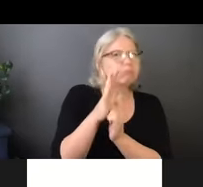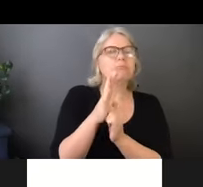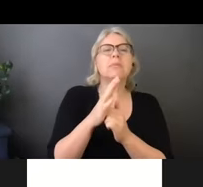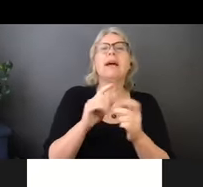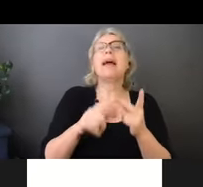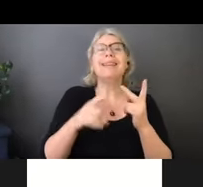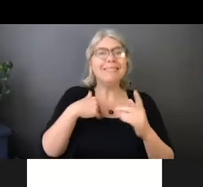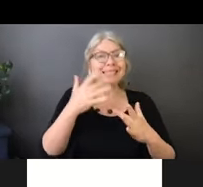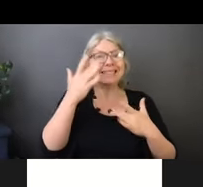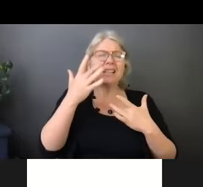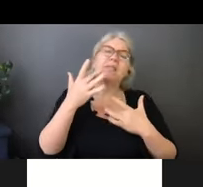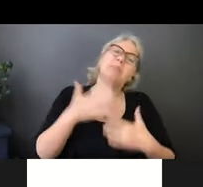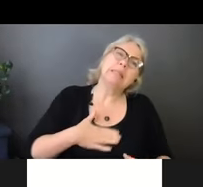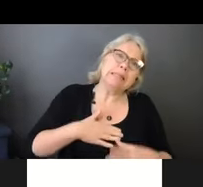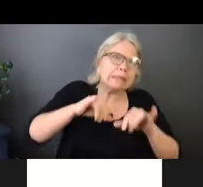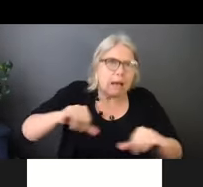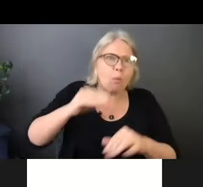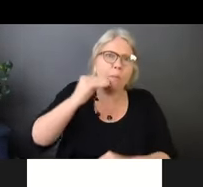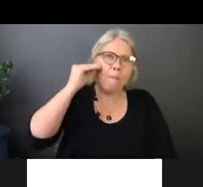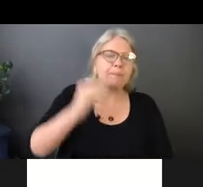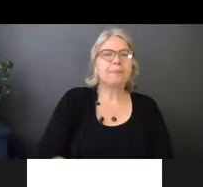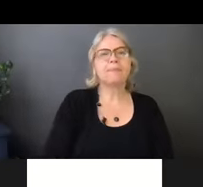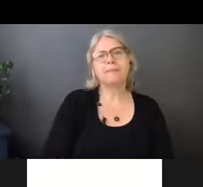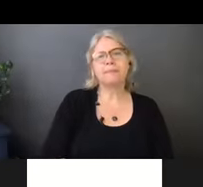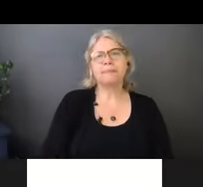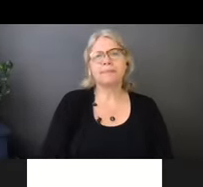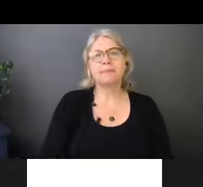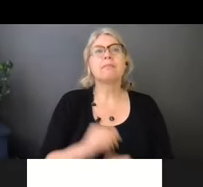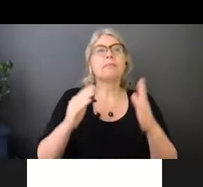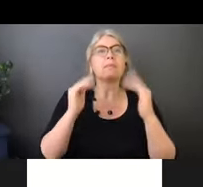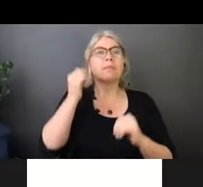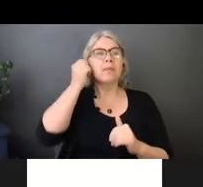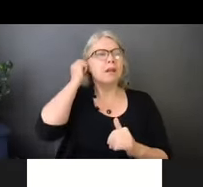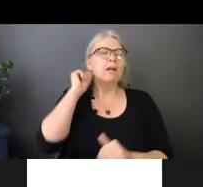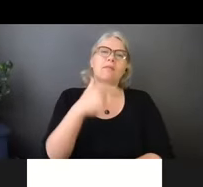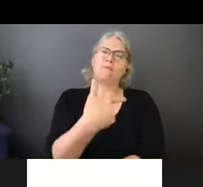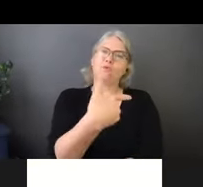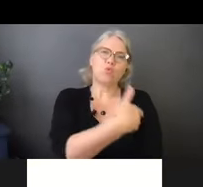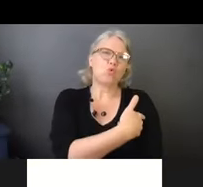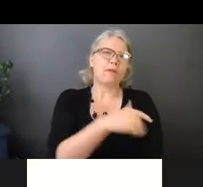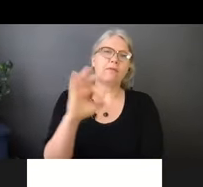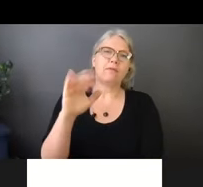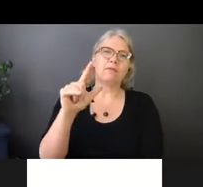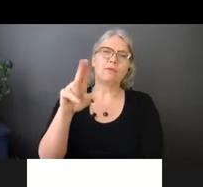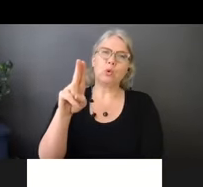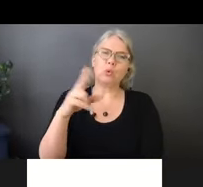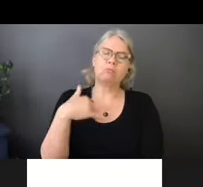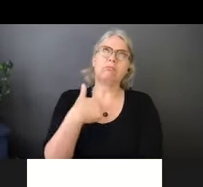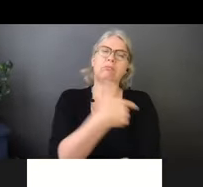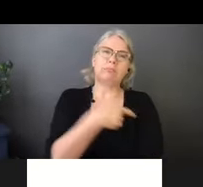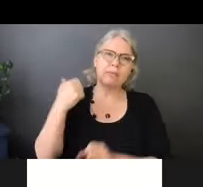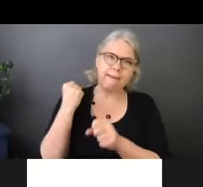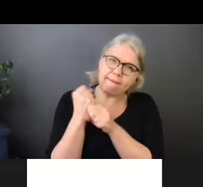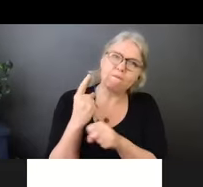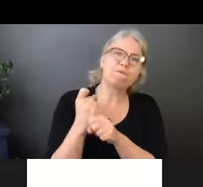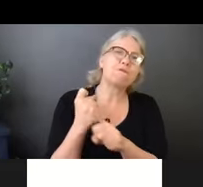sick. Immunization and annual flu shots, really important. I was doing a lot of research for the upcoming vaccination workshop